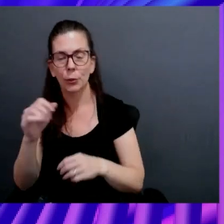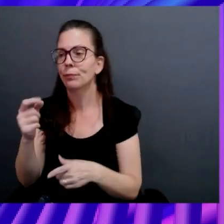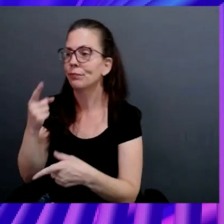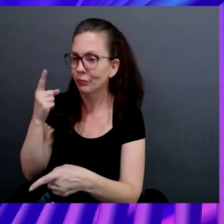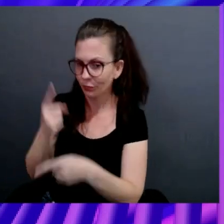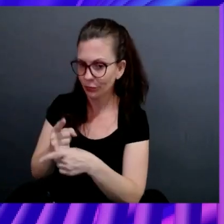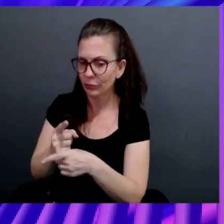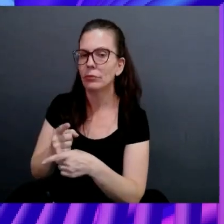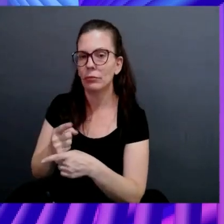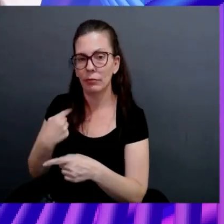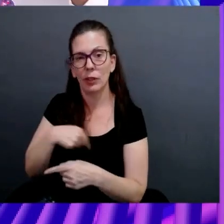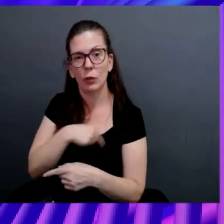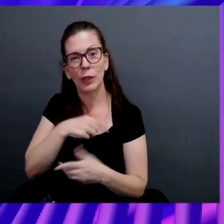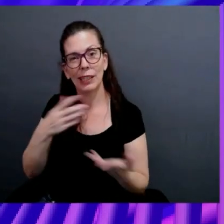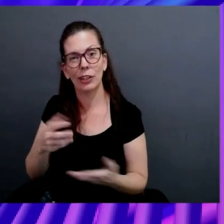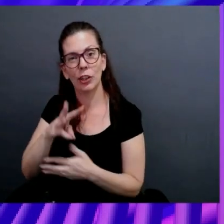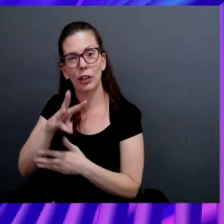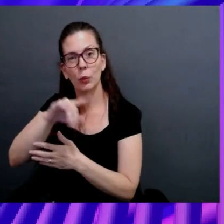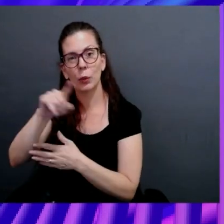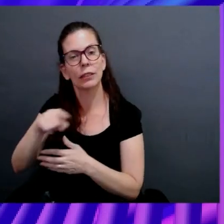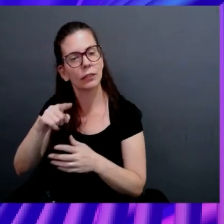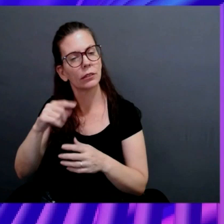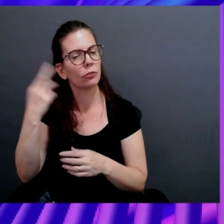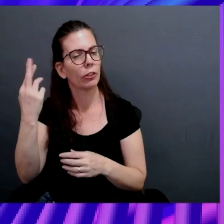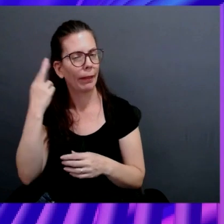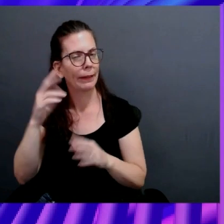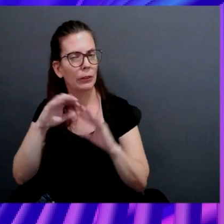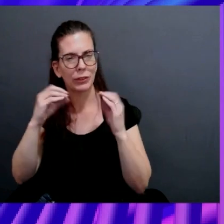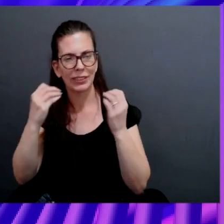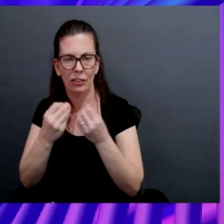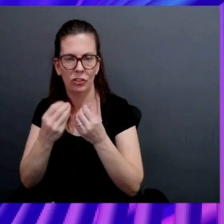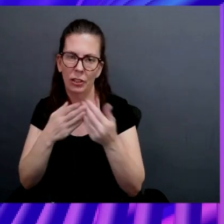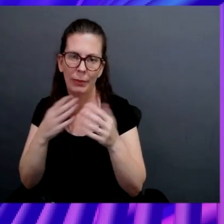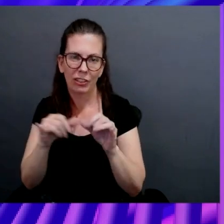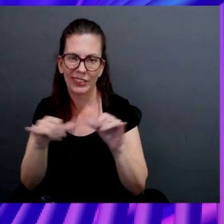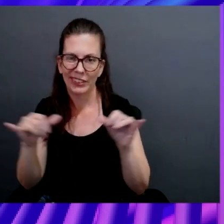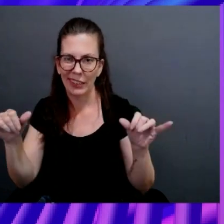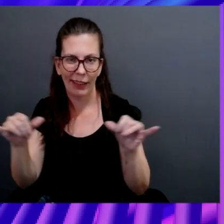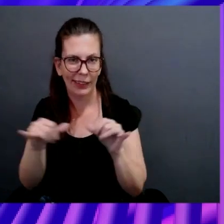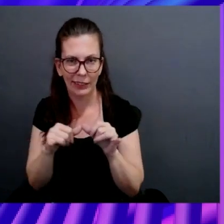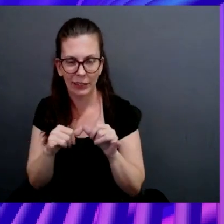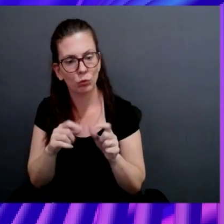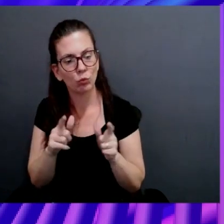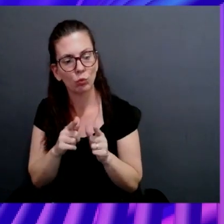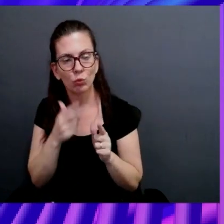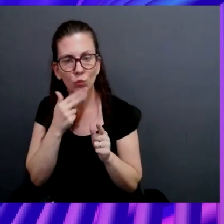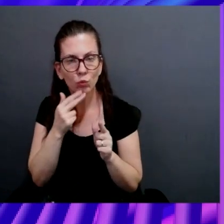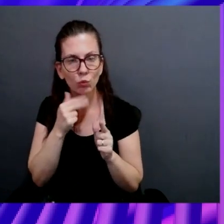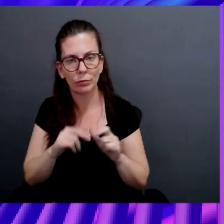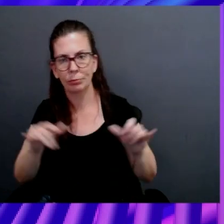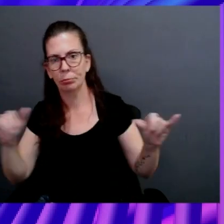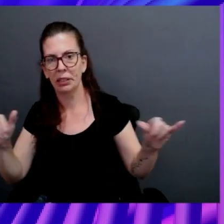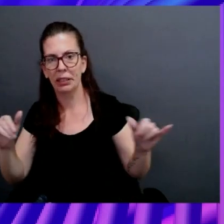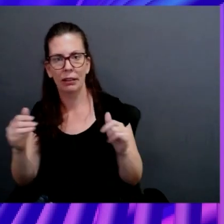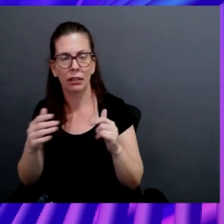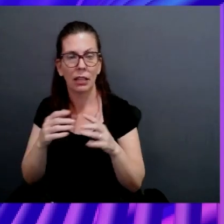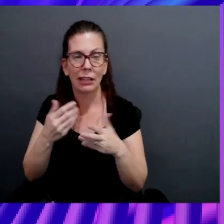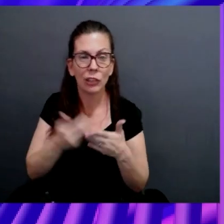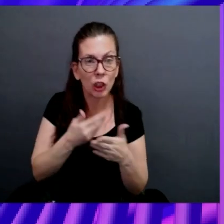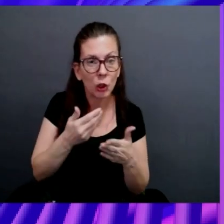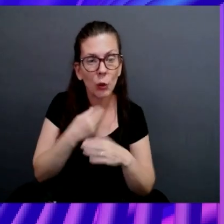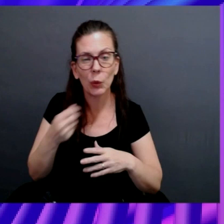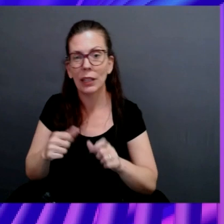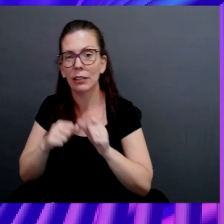that organizations at any scale, any size, can basically, any part of the maturity level to cloud can actually